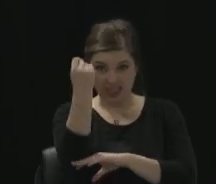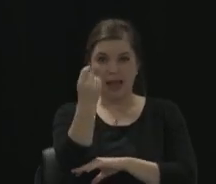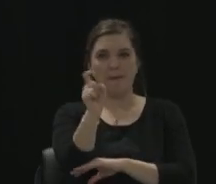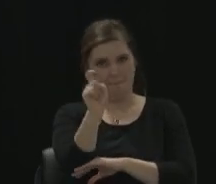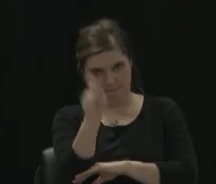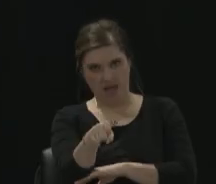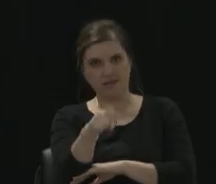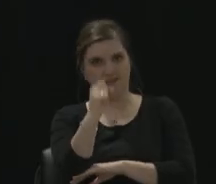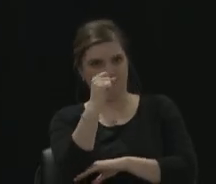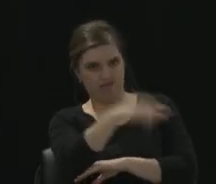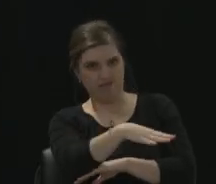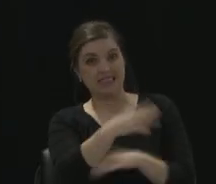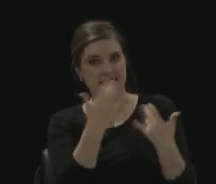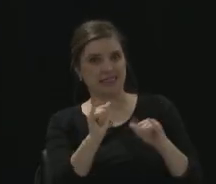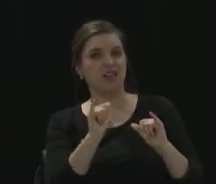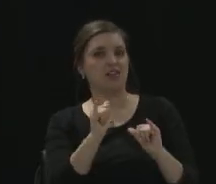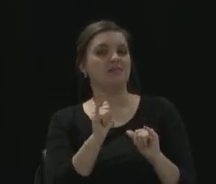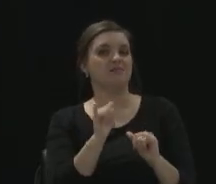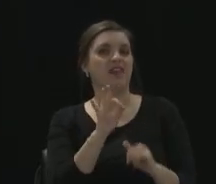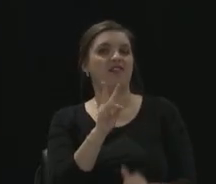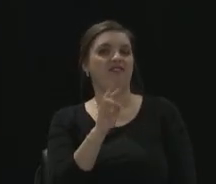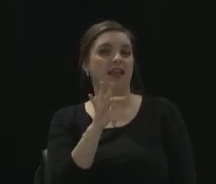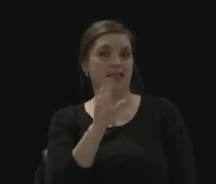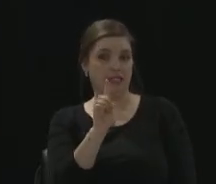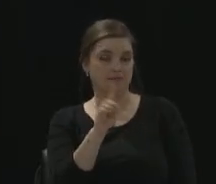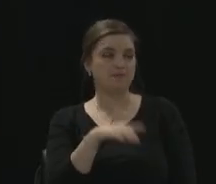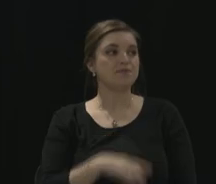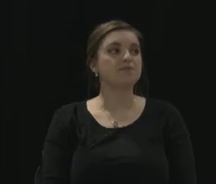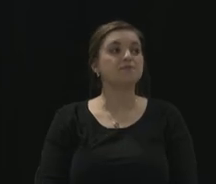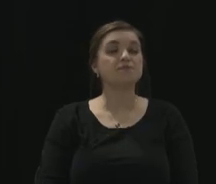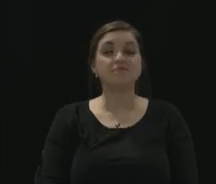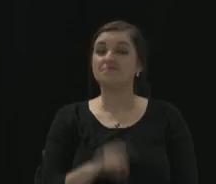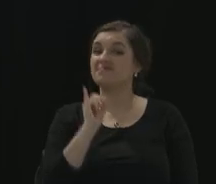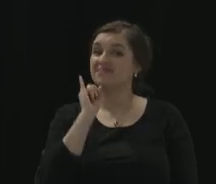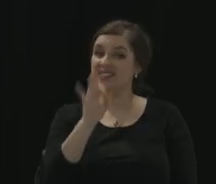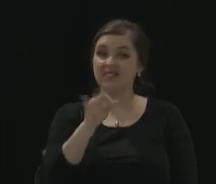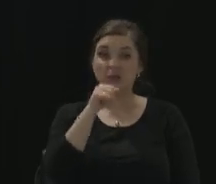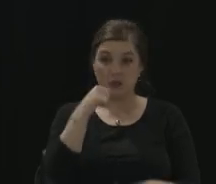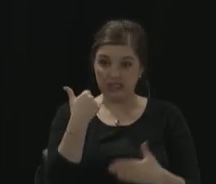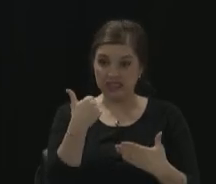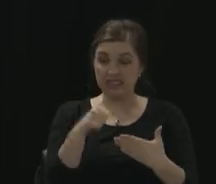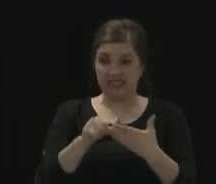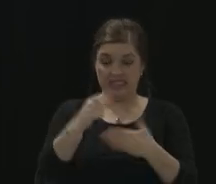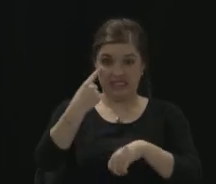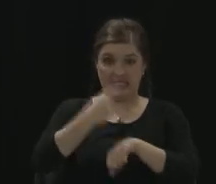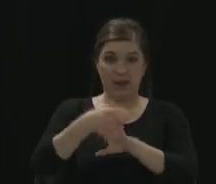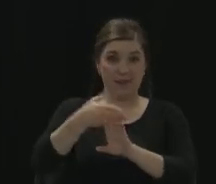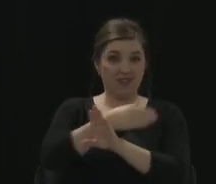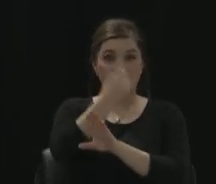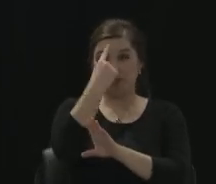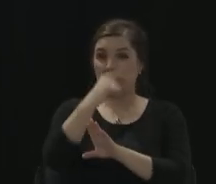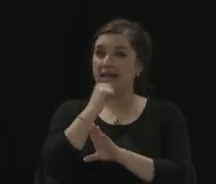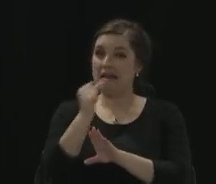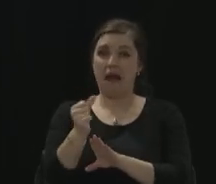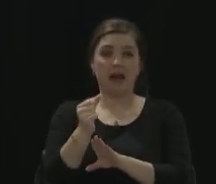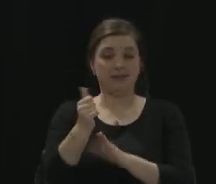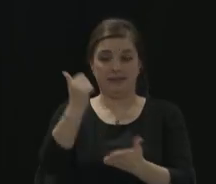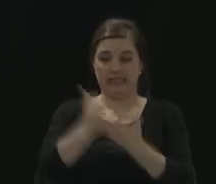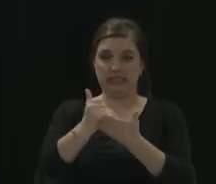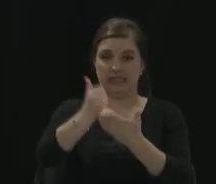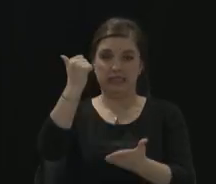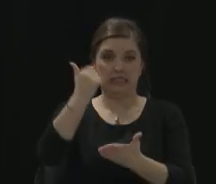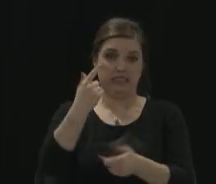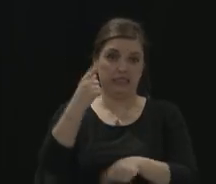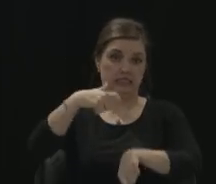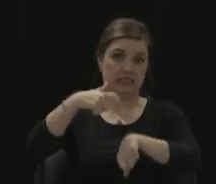If it wasn't mailed and postmarked the day before, is sad to say it's not going to count. Okay. So we're always encouraging voters to contact us